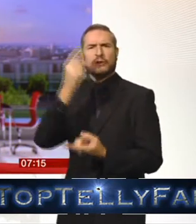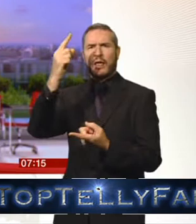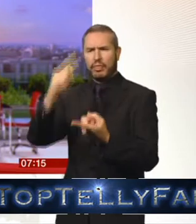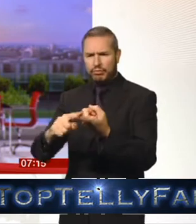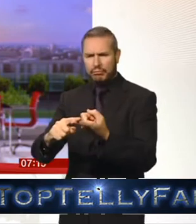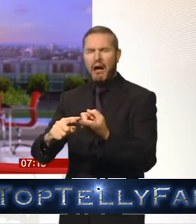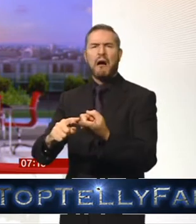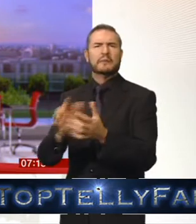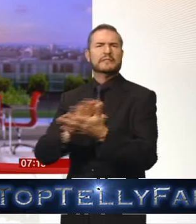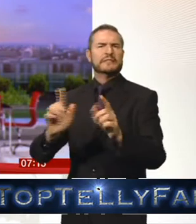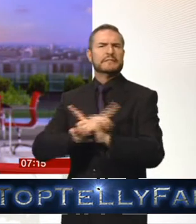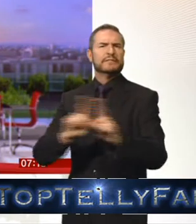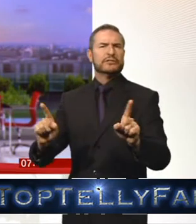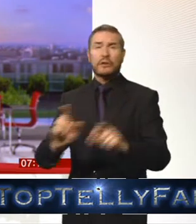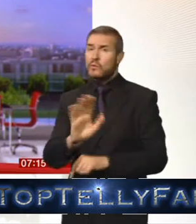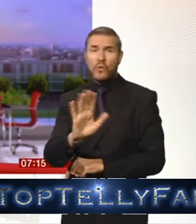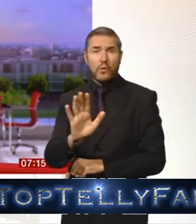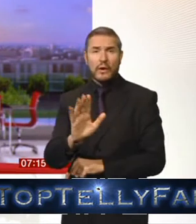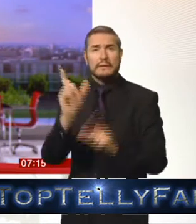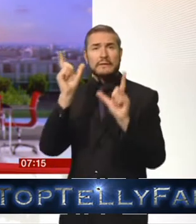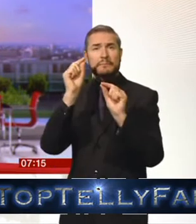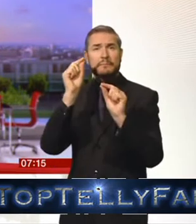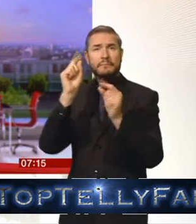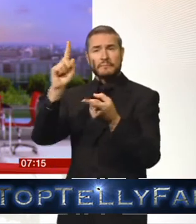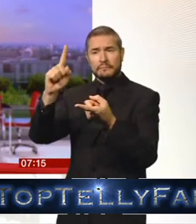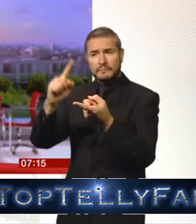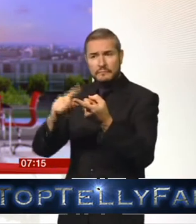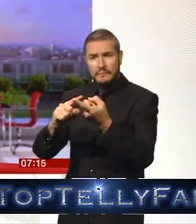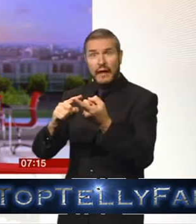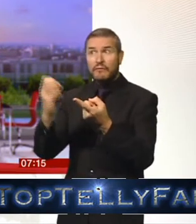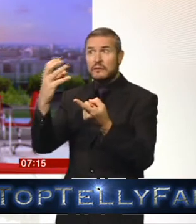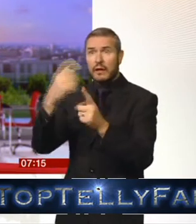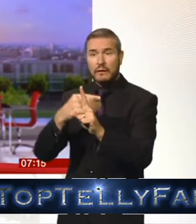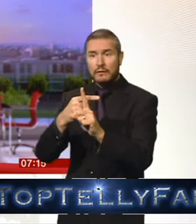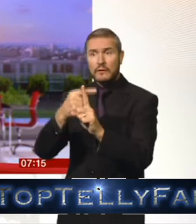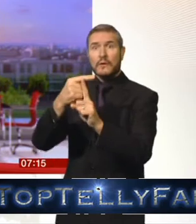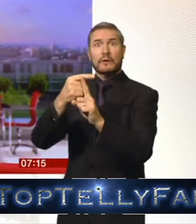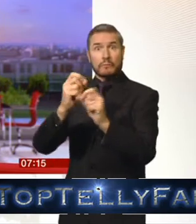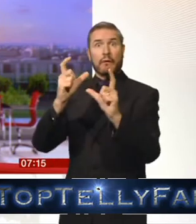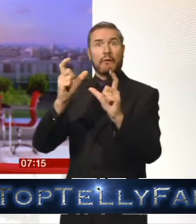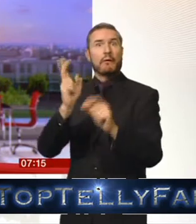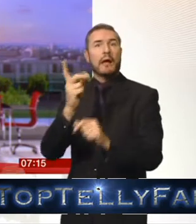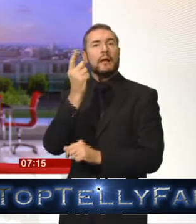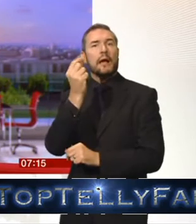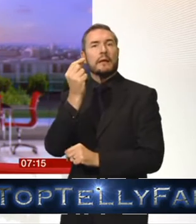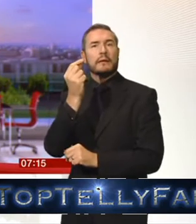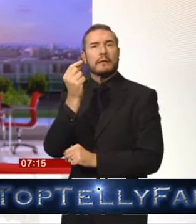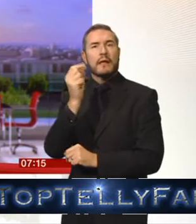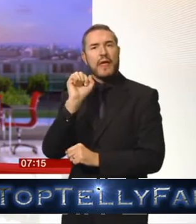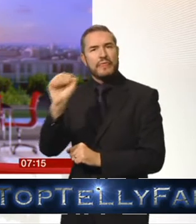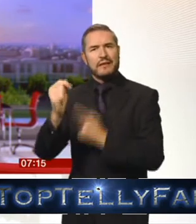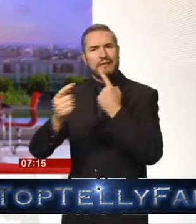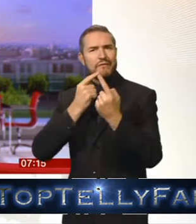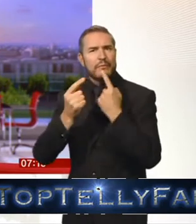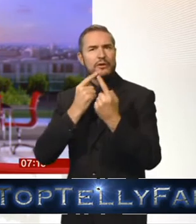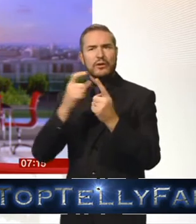but it's done what it wanted went there to do it's all of that sense science has been sent back all of that data has been sent